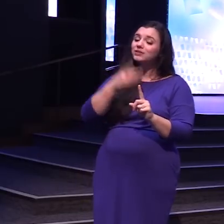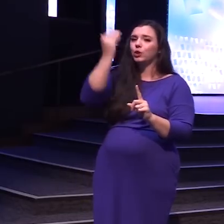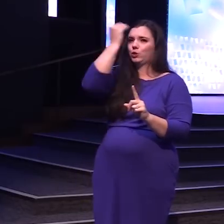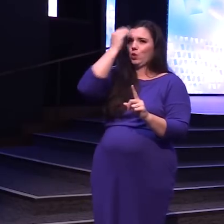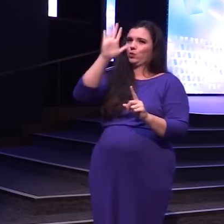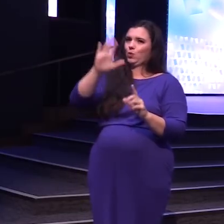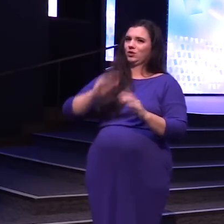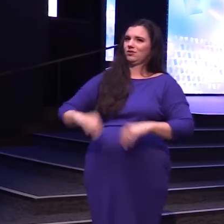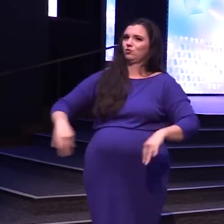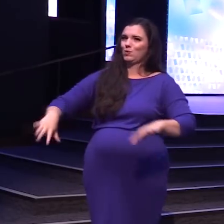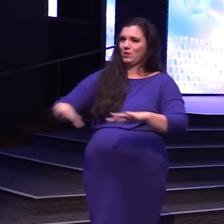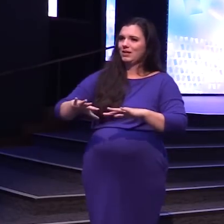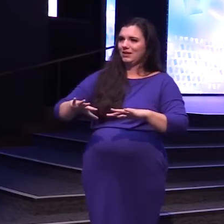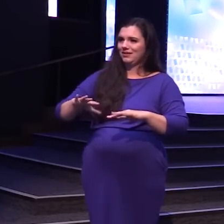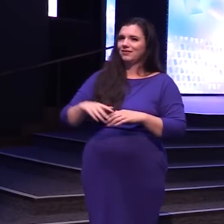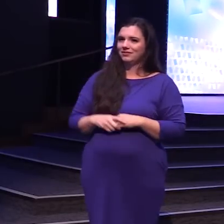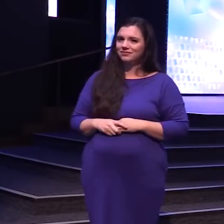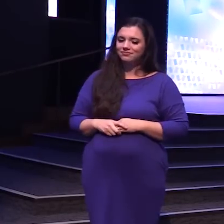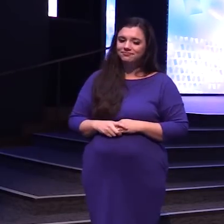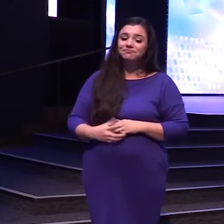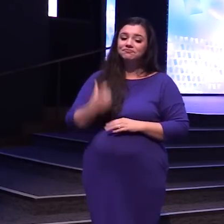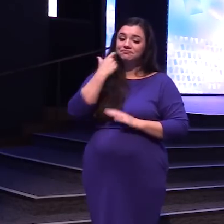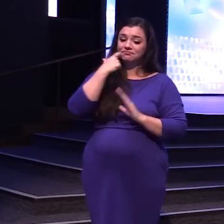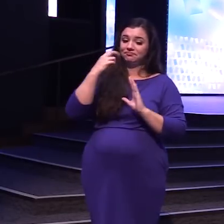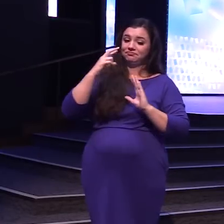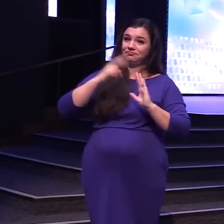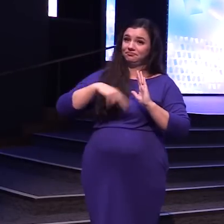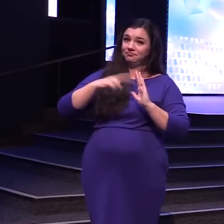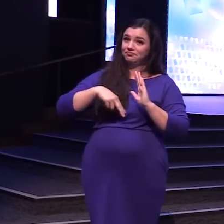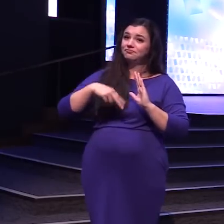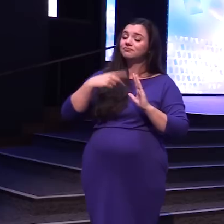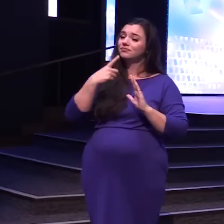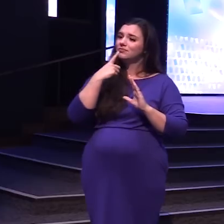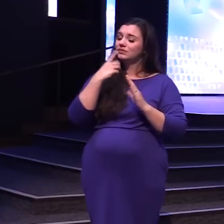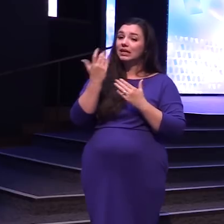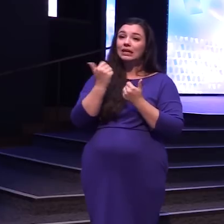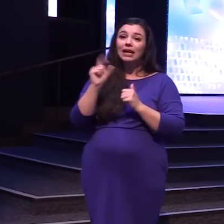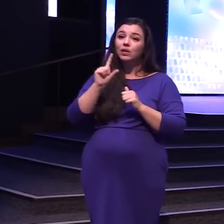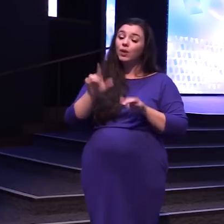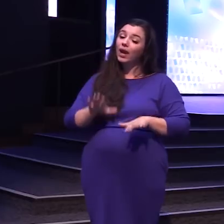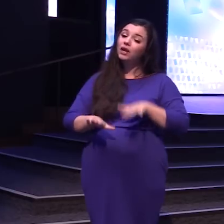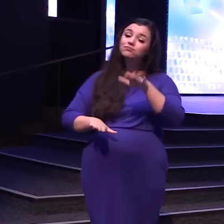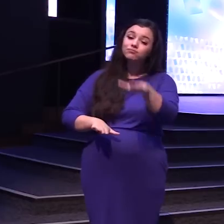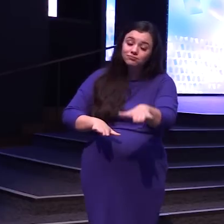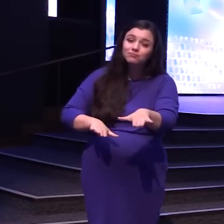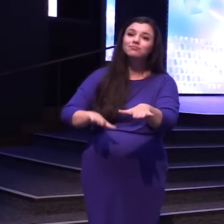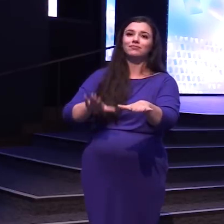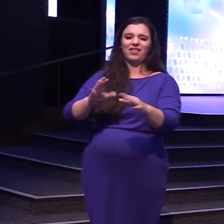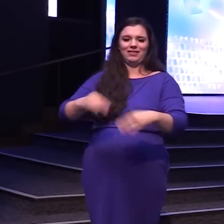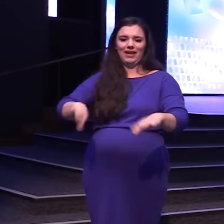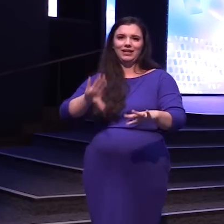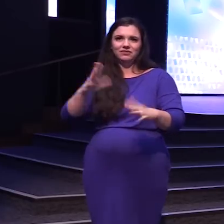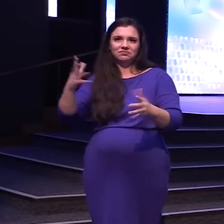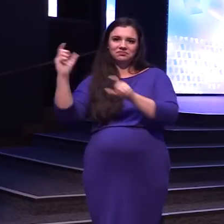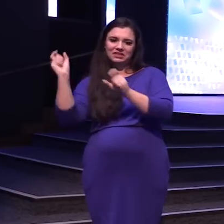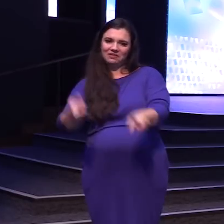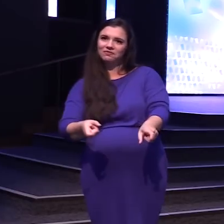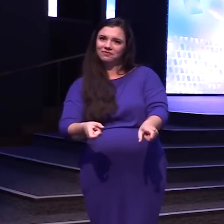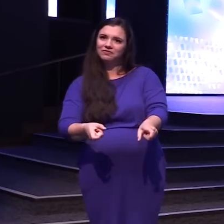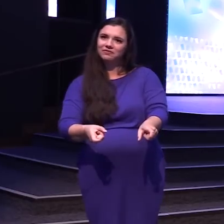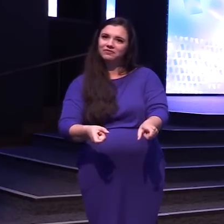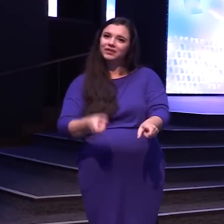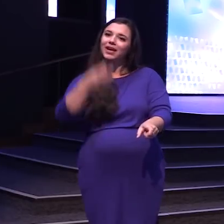territory So what we just read Said wherever you set foot You will be on land I have given you And then God